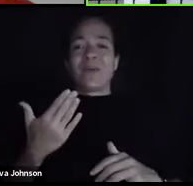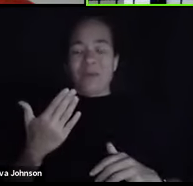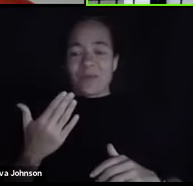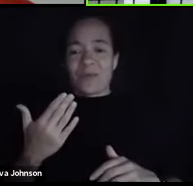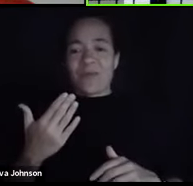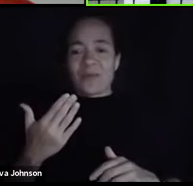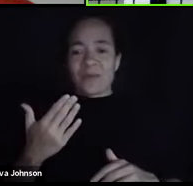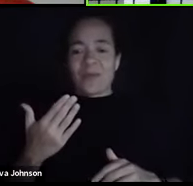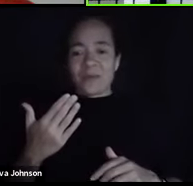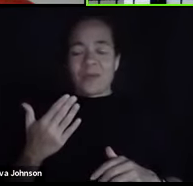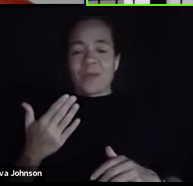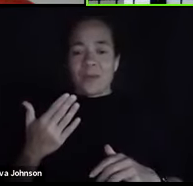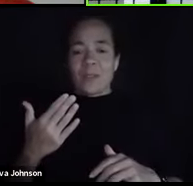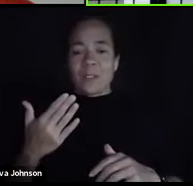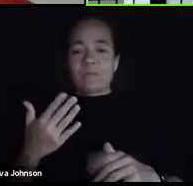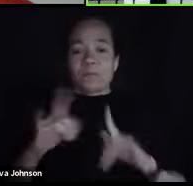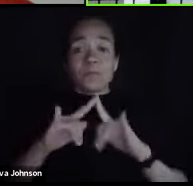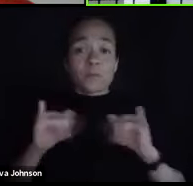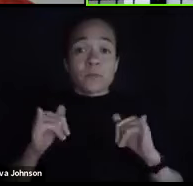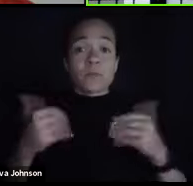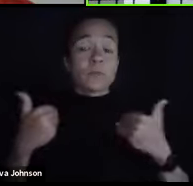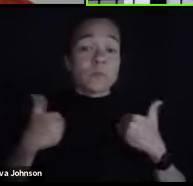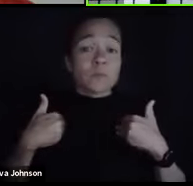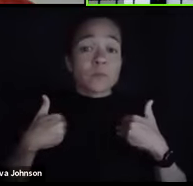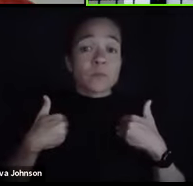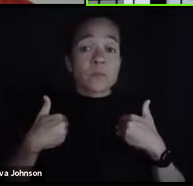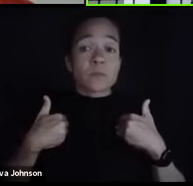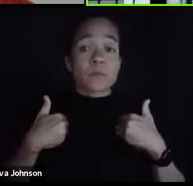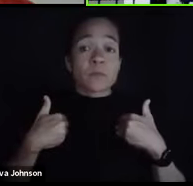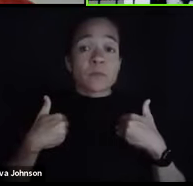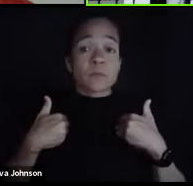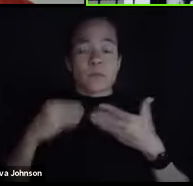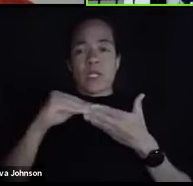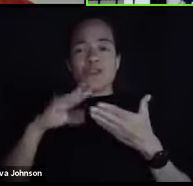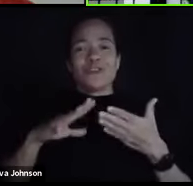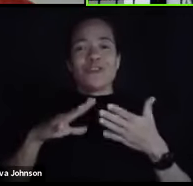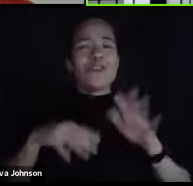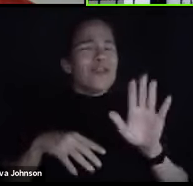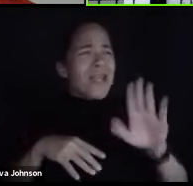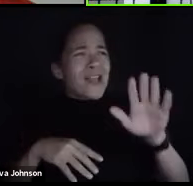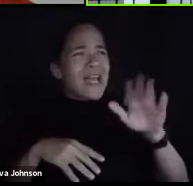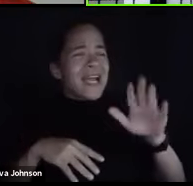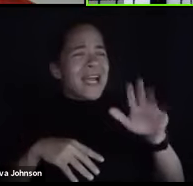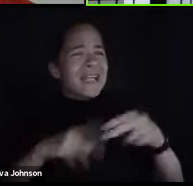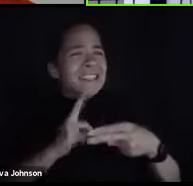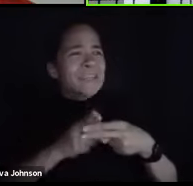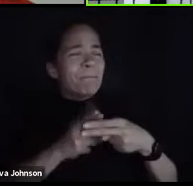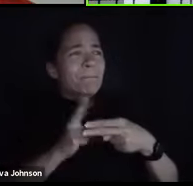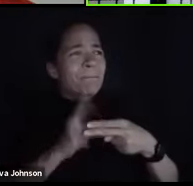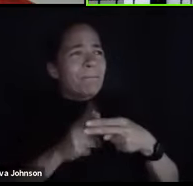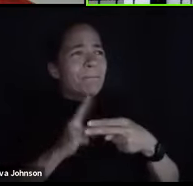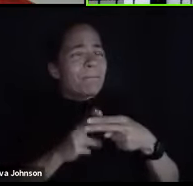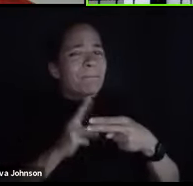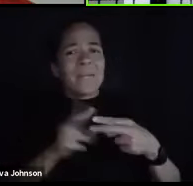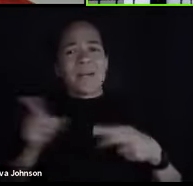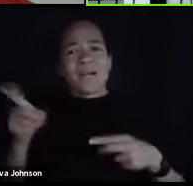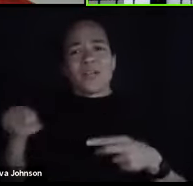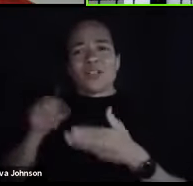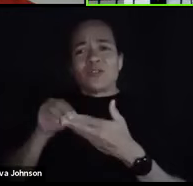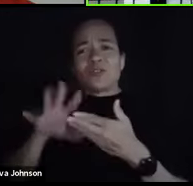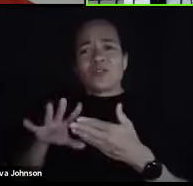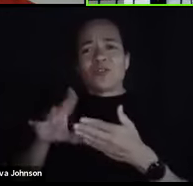a student, what is it called when, you know, Kevin, where they can go get